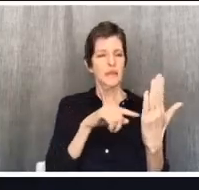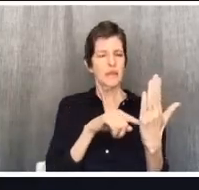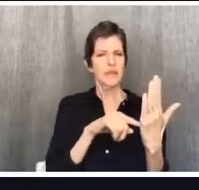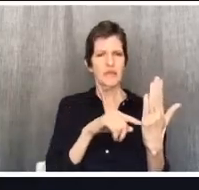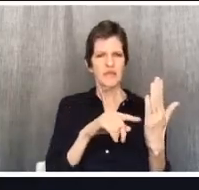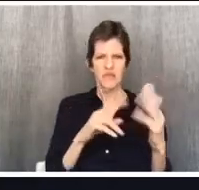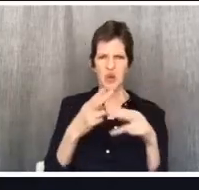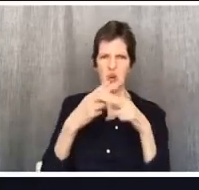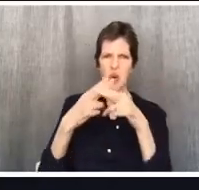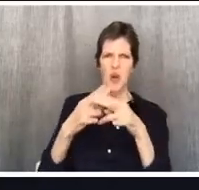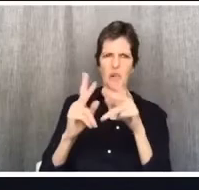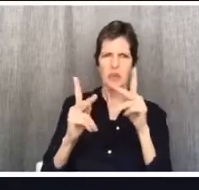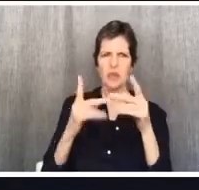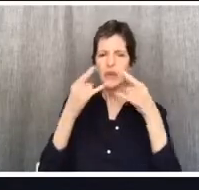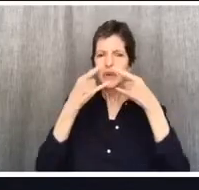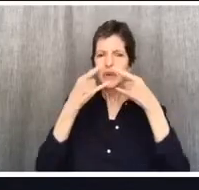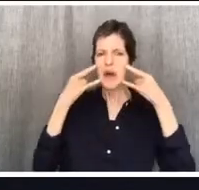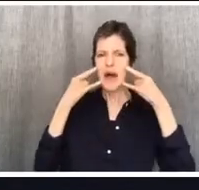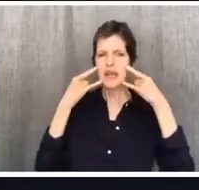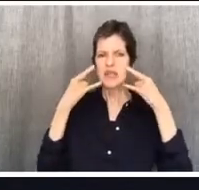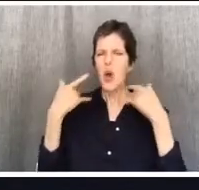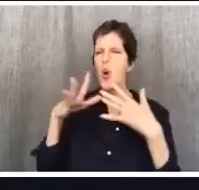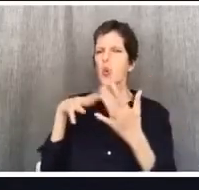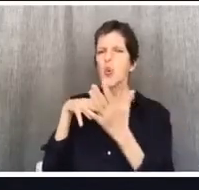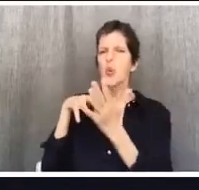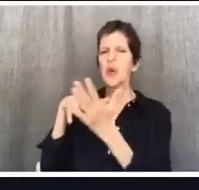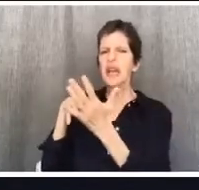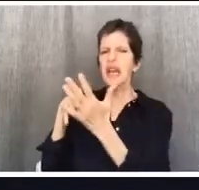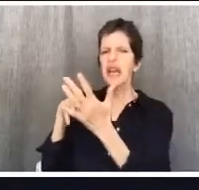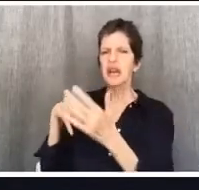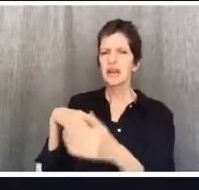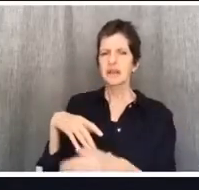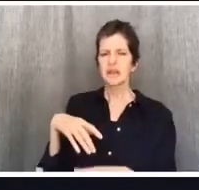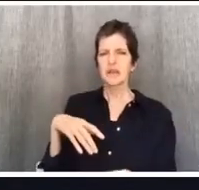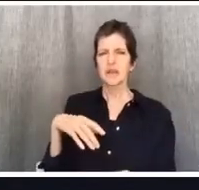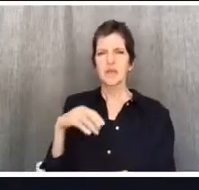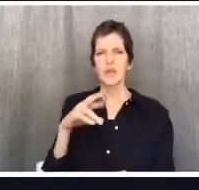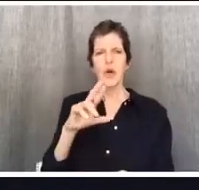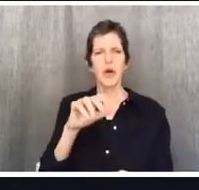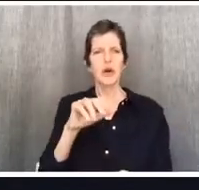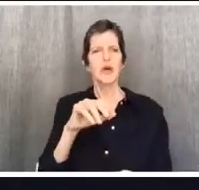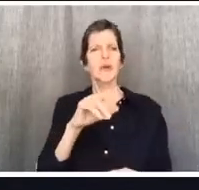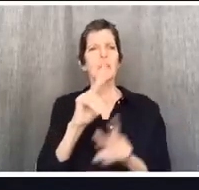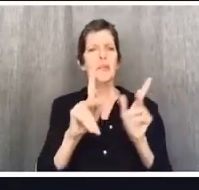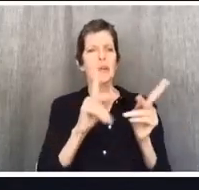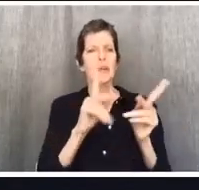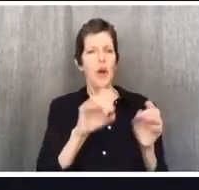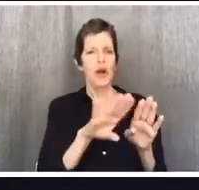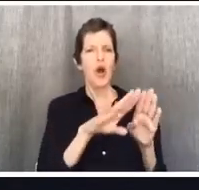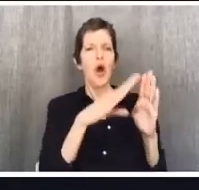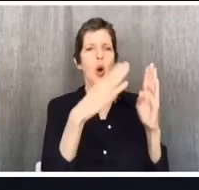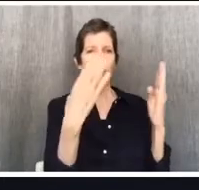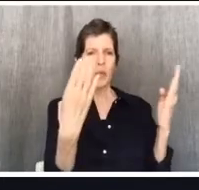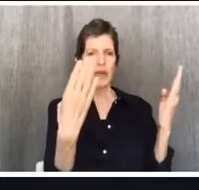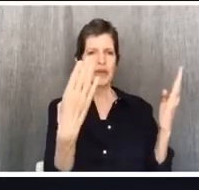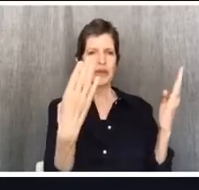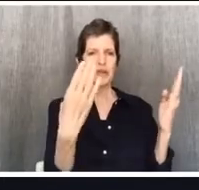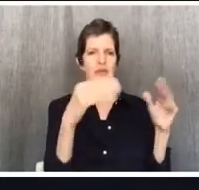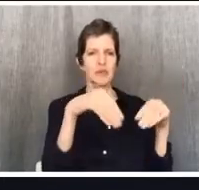because they're wearing a mask. And I see people being called murderous because they want to reopen segments of our economy or society.